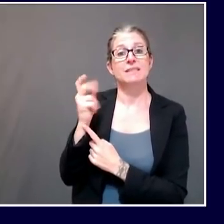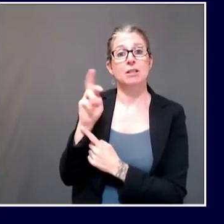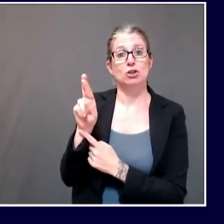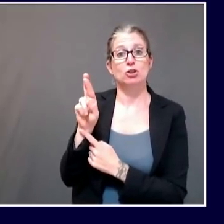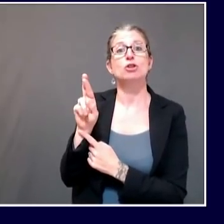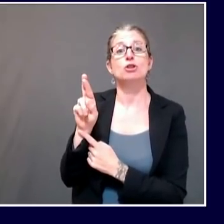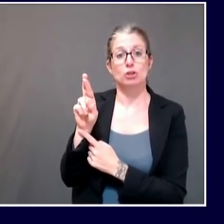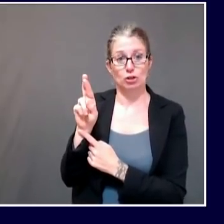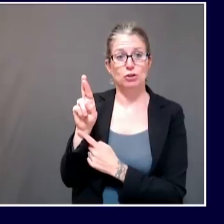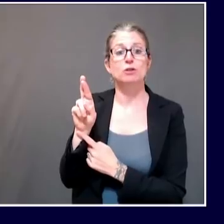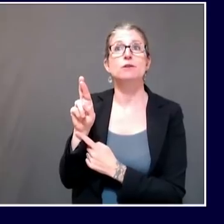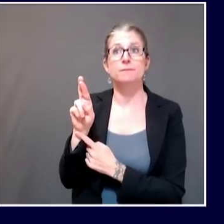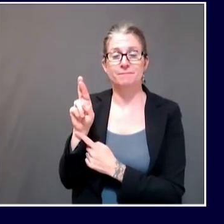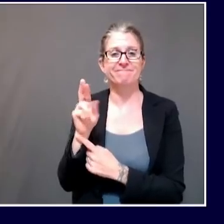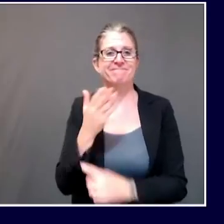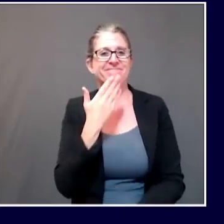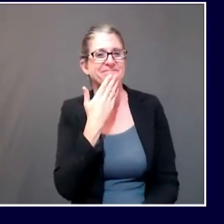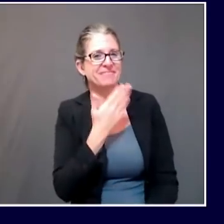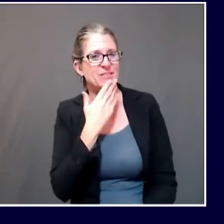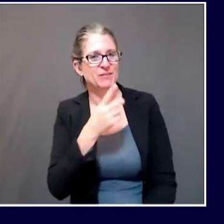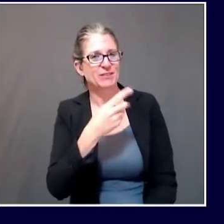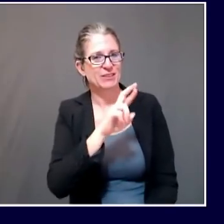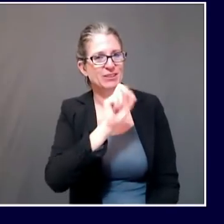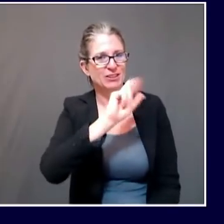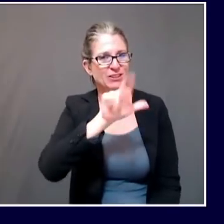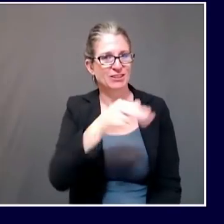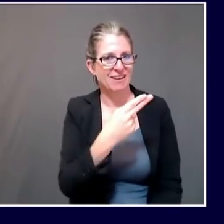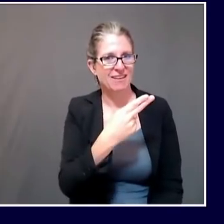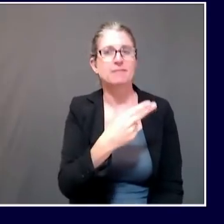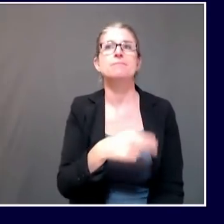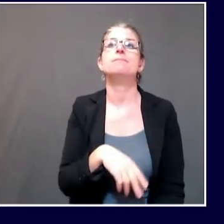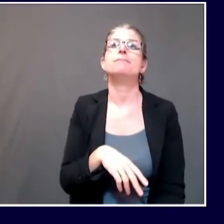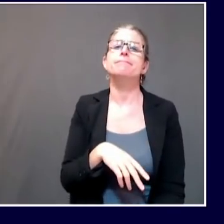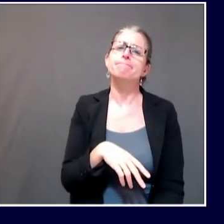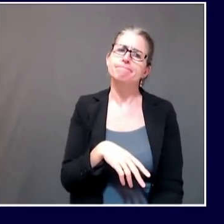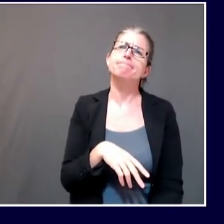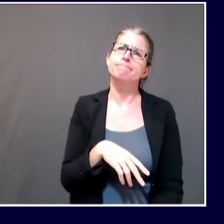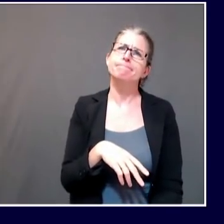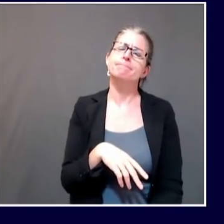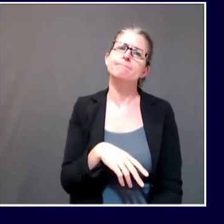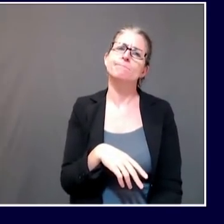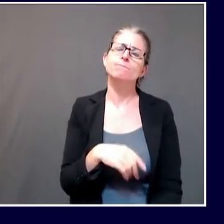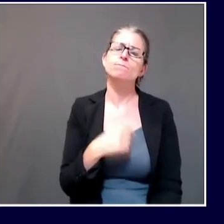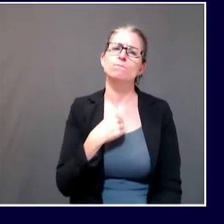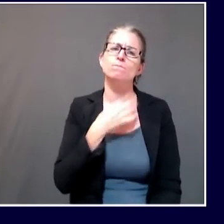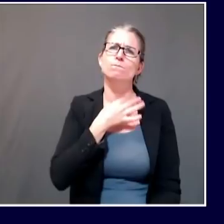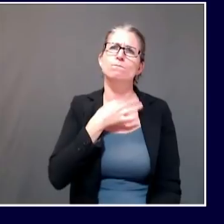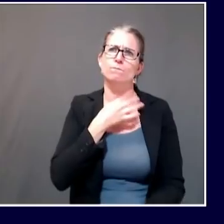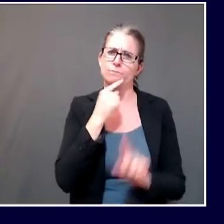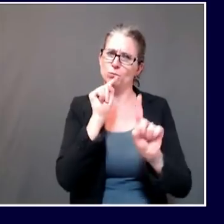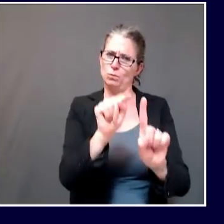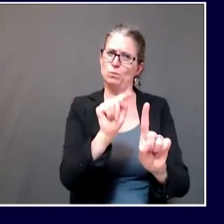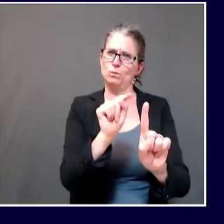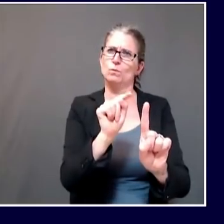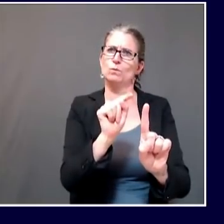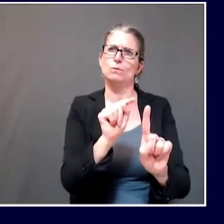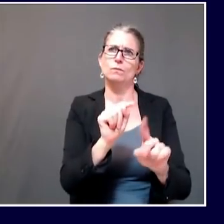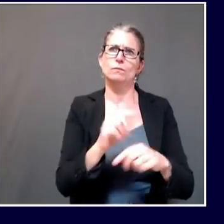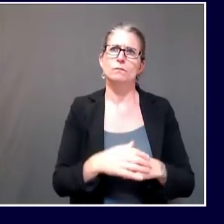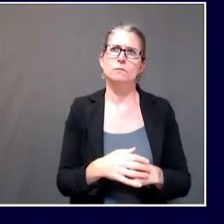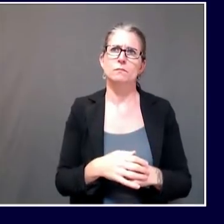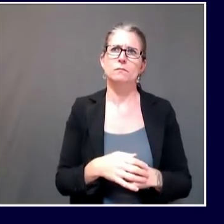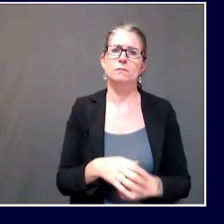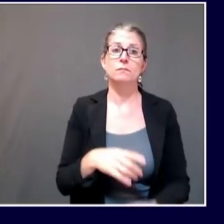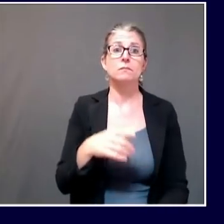Thank you, Dr. Shah. This is for you. Has your staff been able to figure out if patient zero at the Millinocket